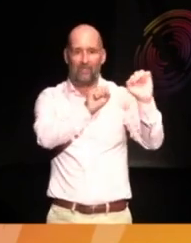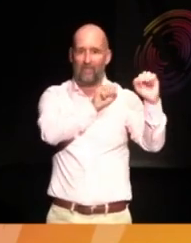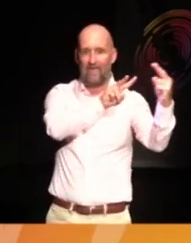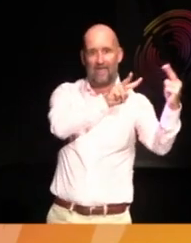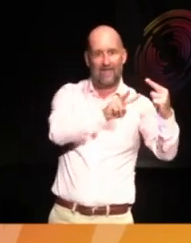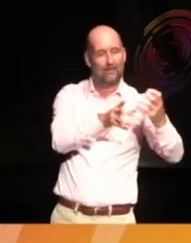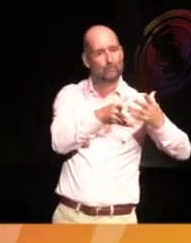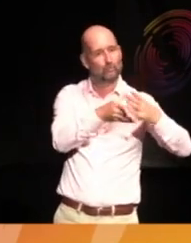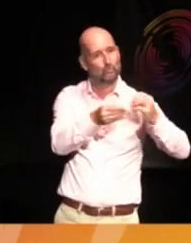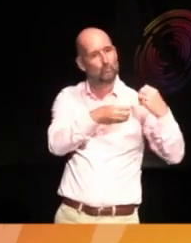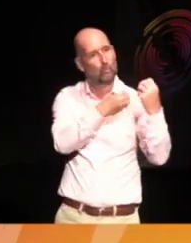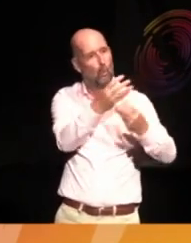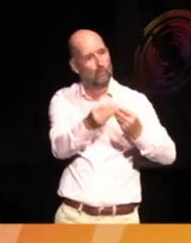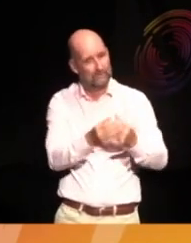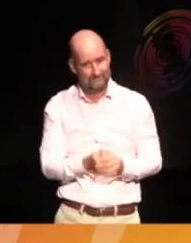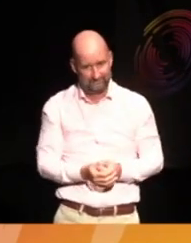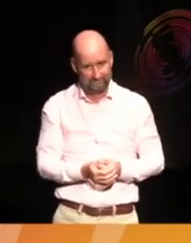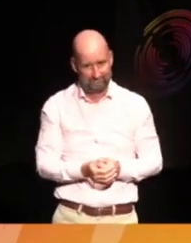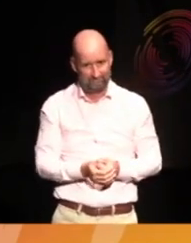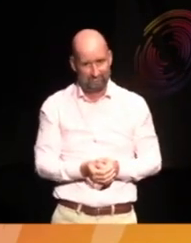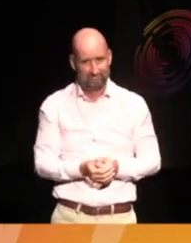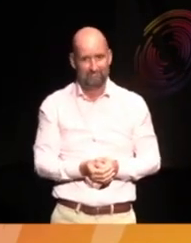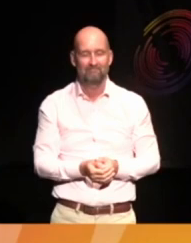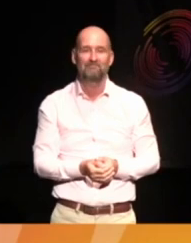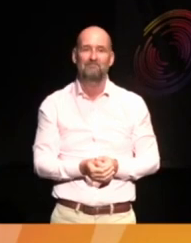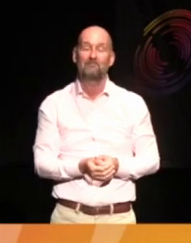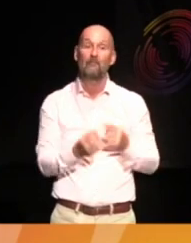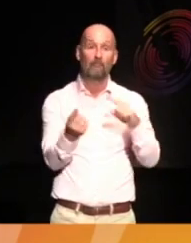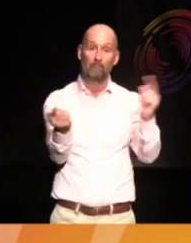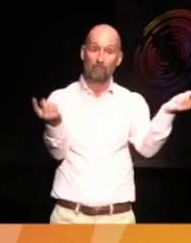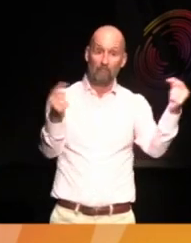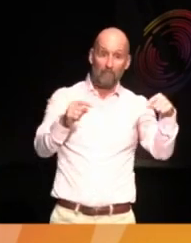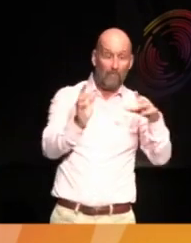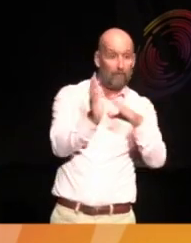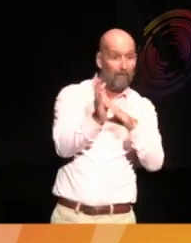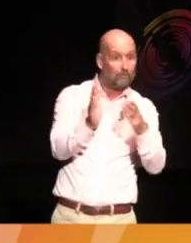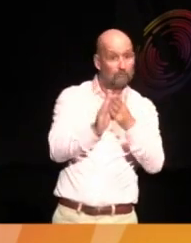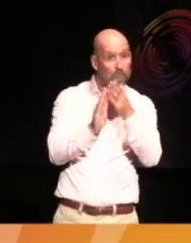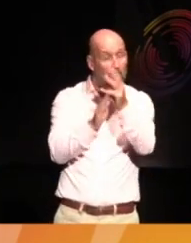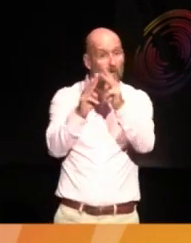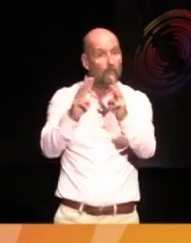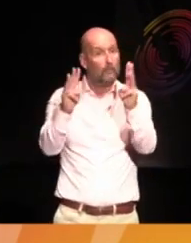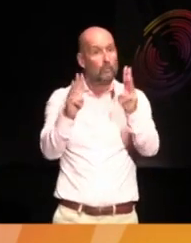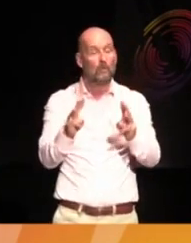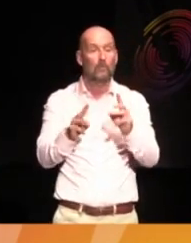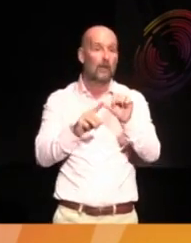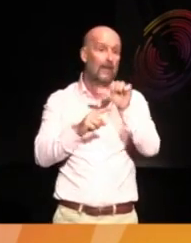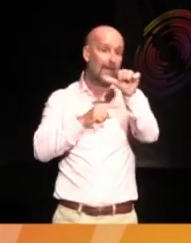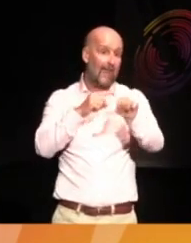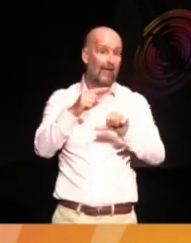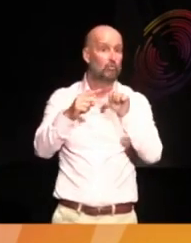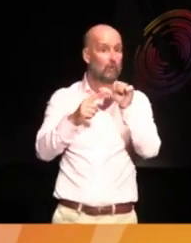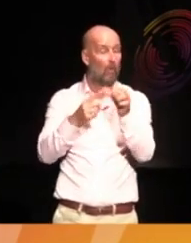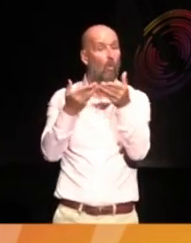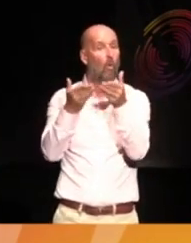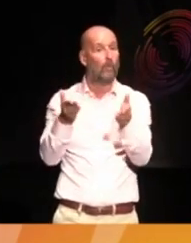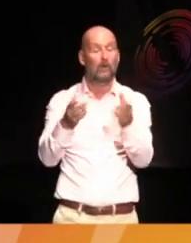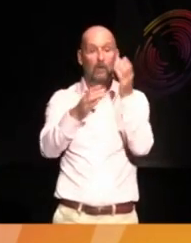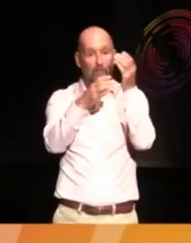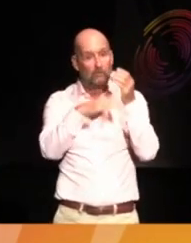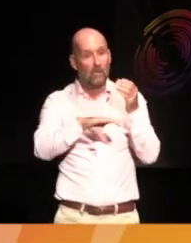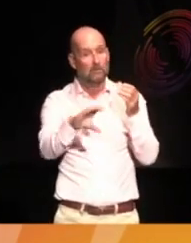So when you come to Manchester, hopefully, to the museum, and when we reopen next year, the tusk won't be there.